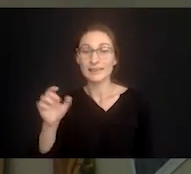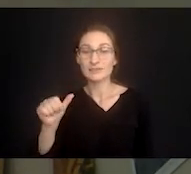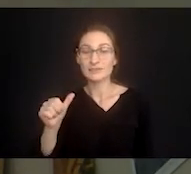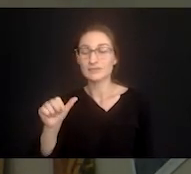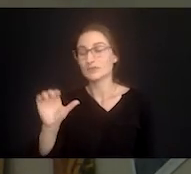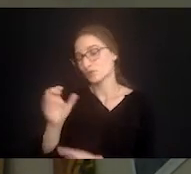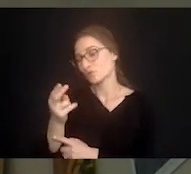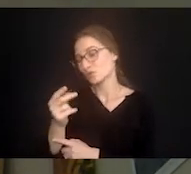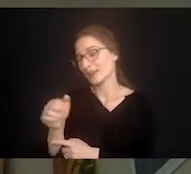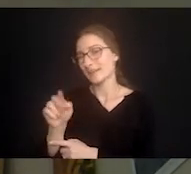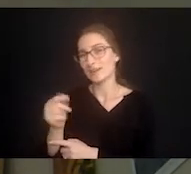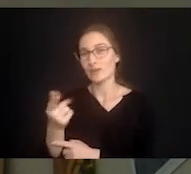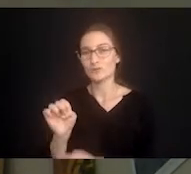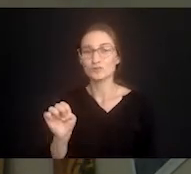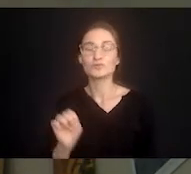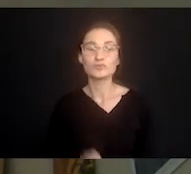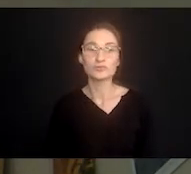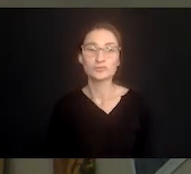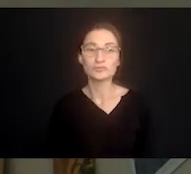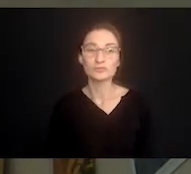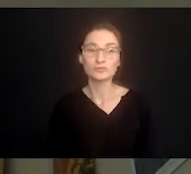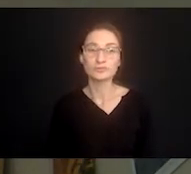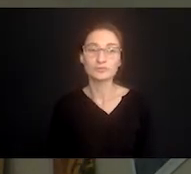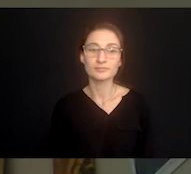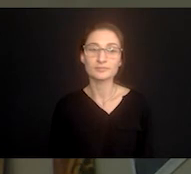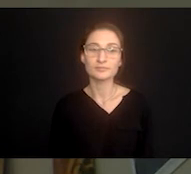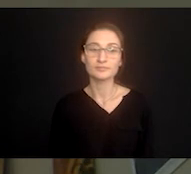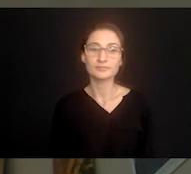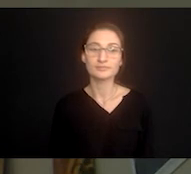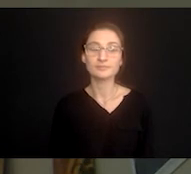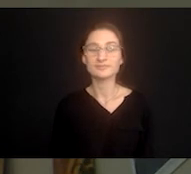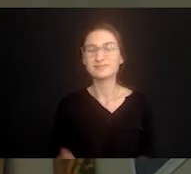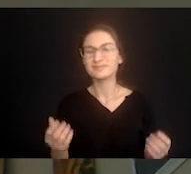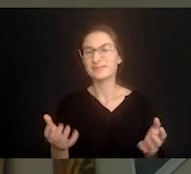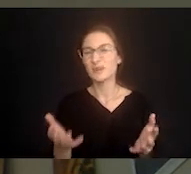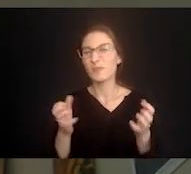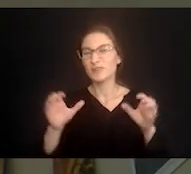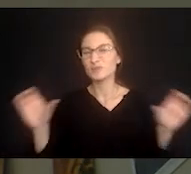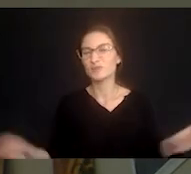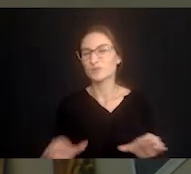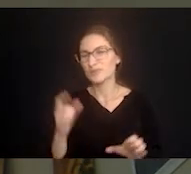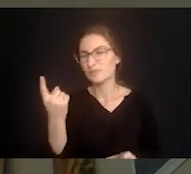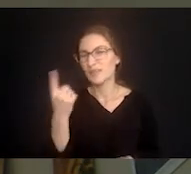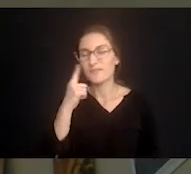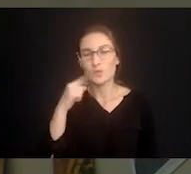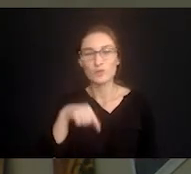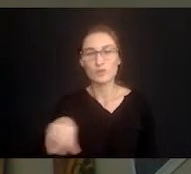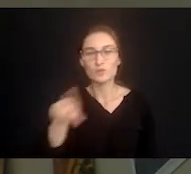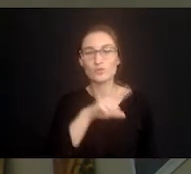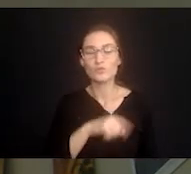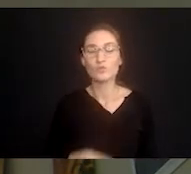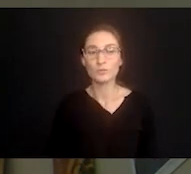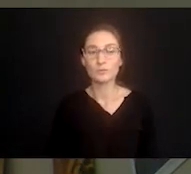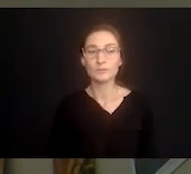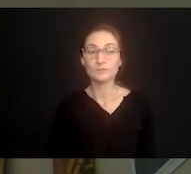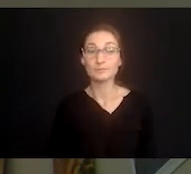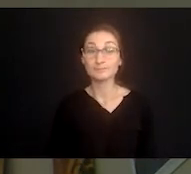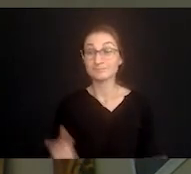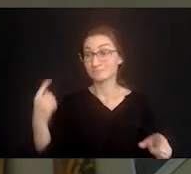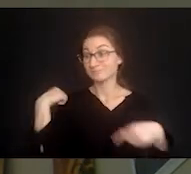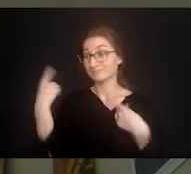i want to do something for you to give us i've spent my entire life